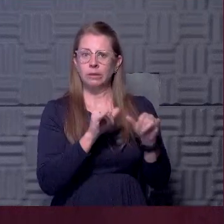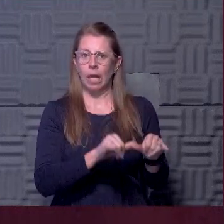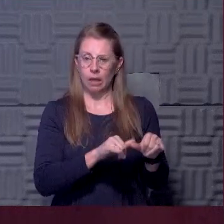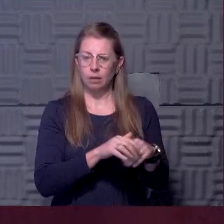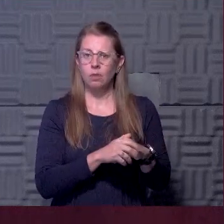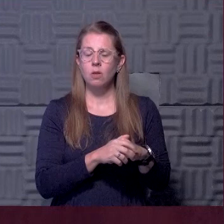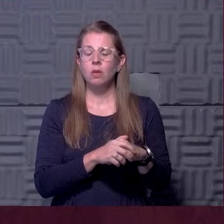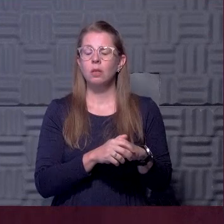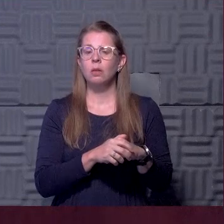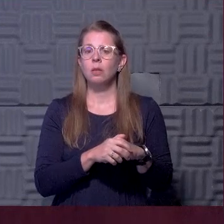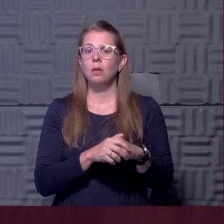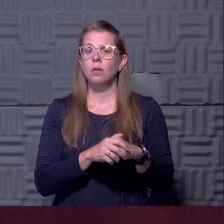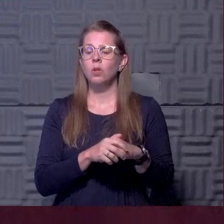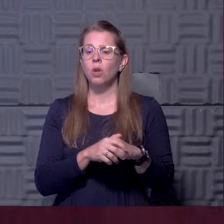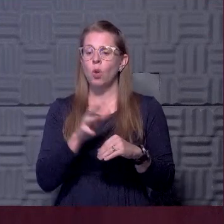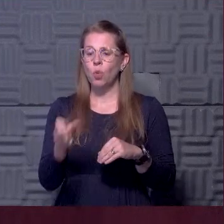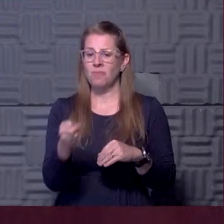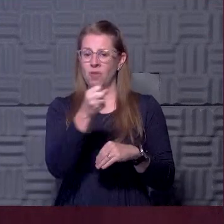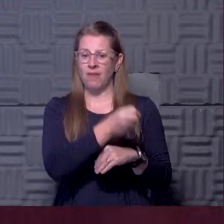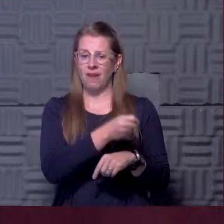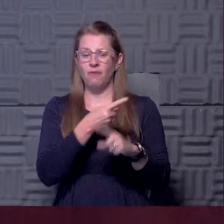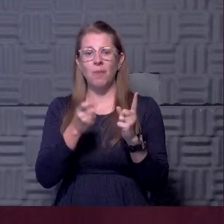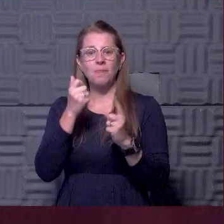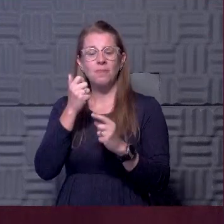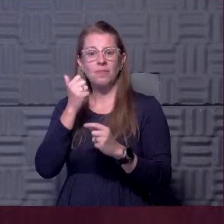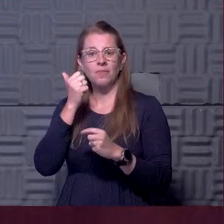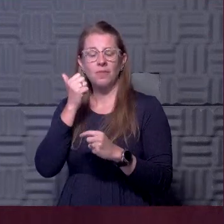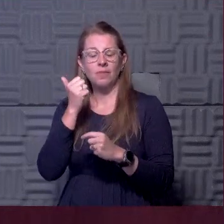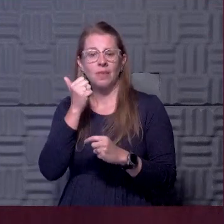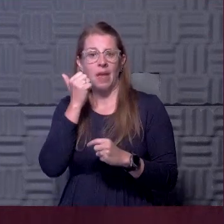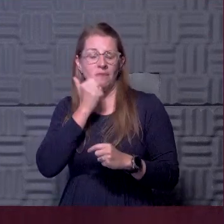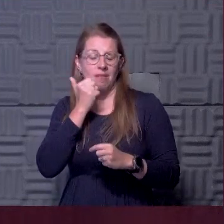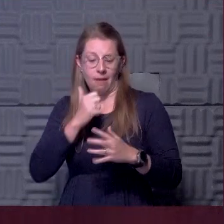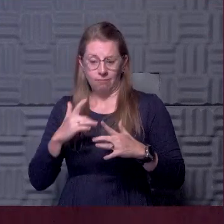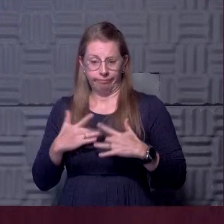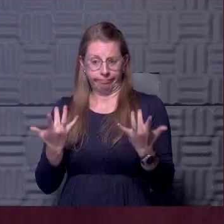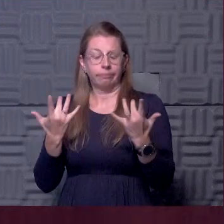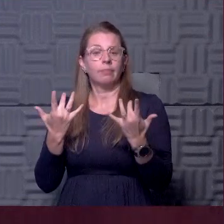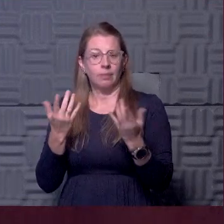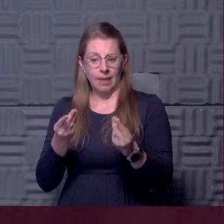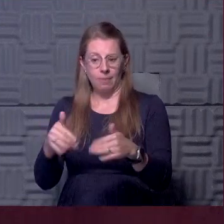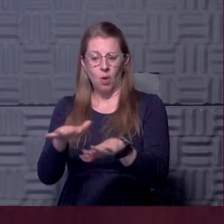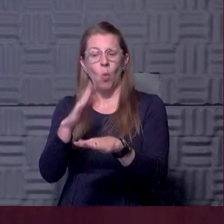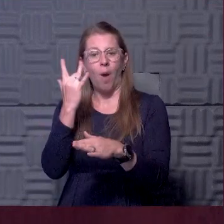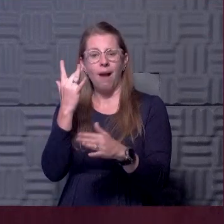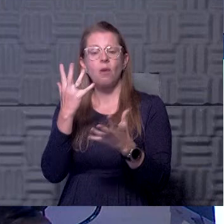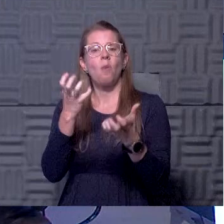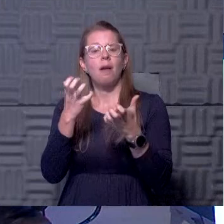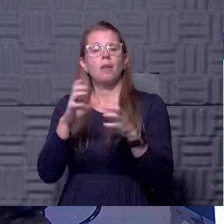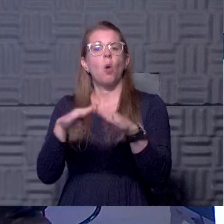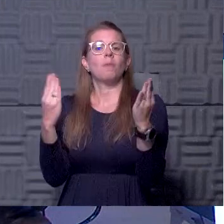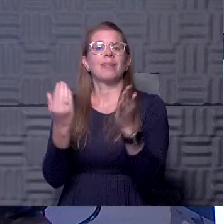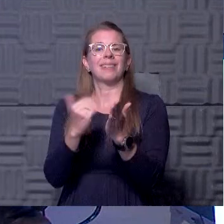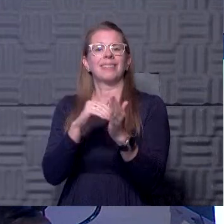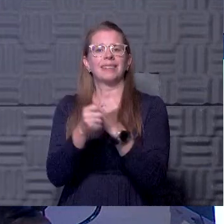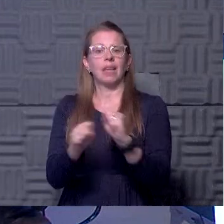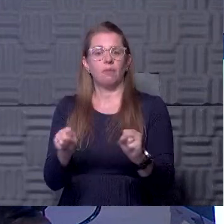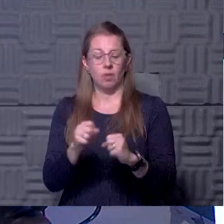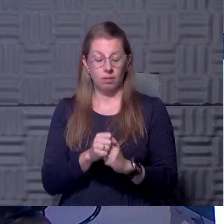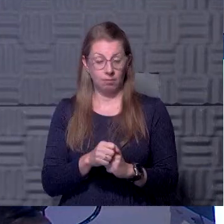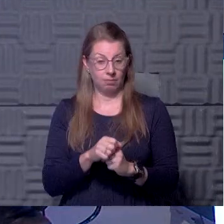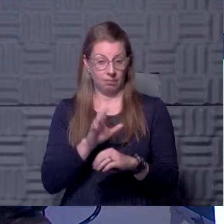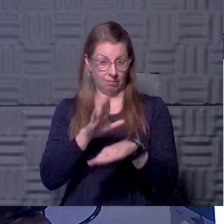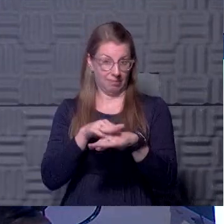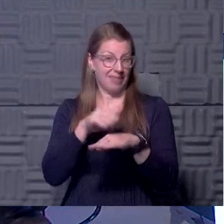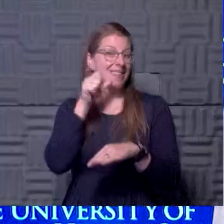removing them from the day-to-day activities of the campus so we can have as safe as a reopening of campus as possible. So yesterday one of the big college